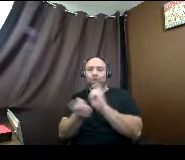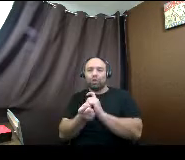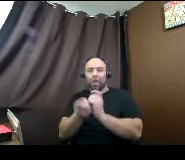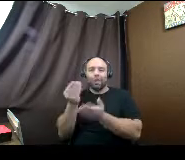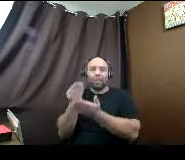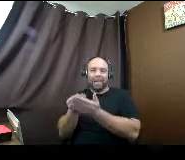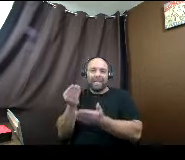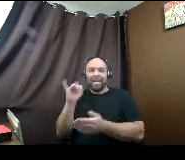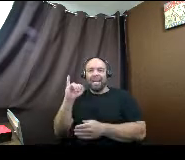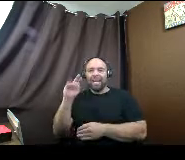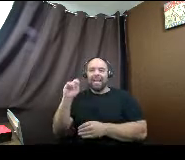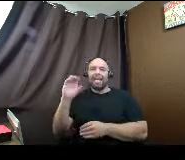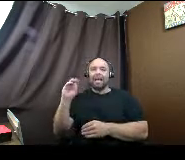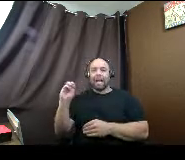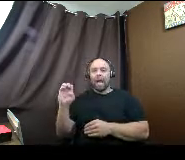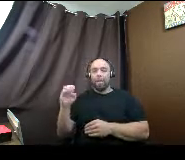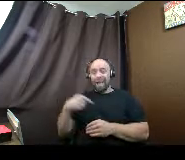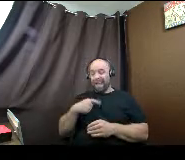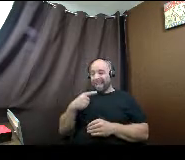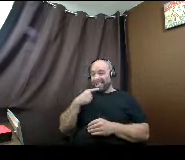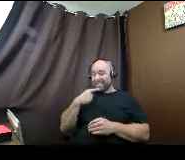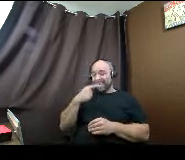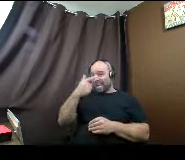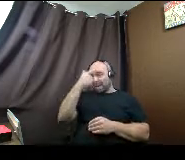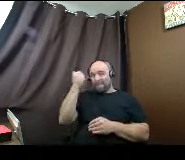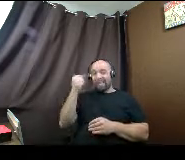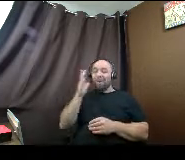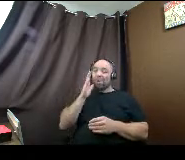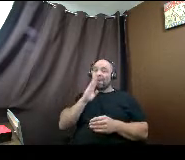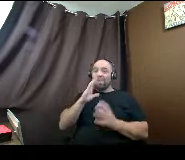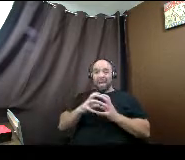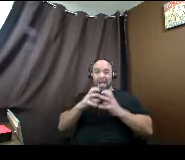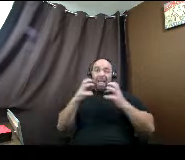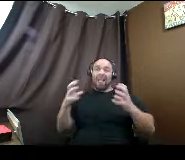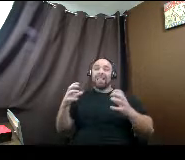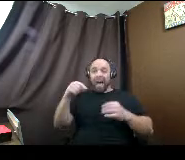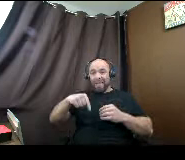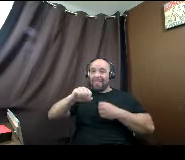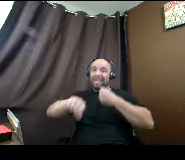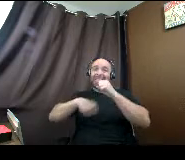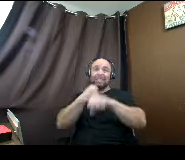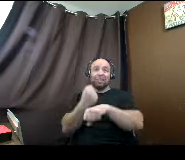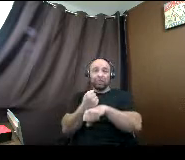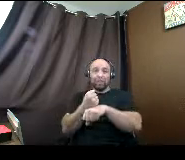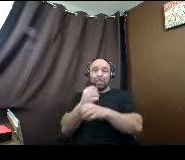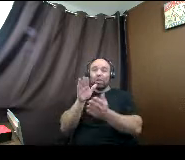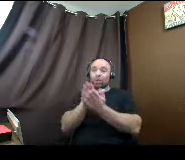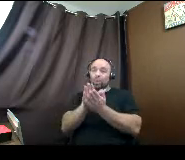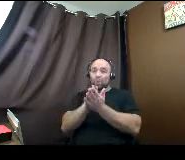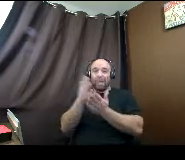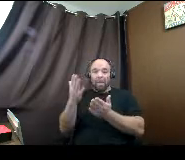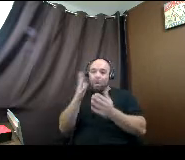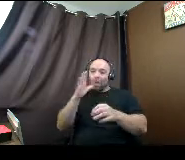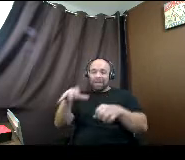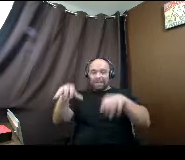And I say this because there will be a lot of them this year. So schools are going to have it may take longer to process. I